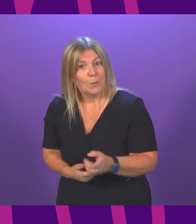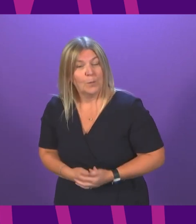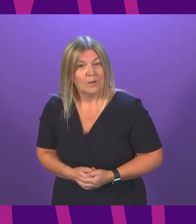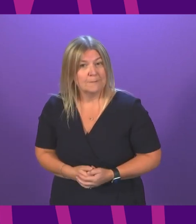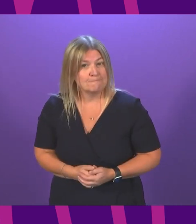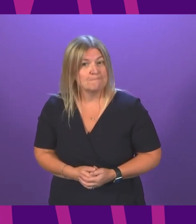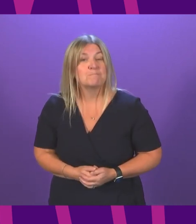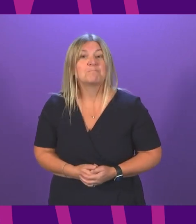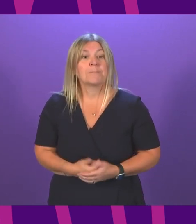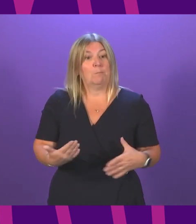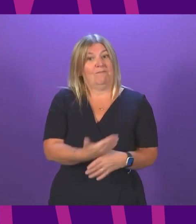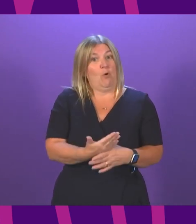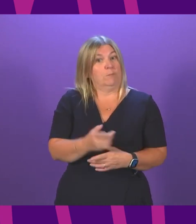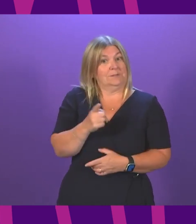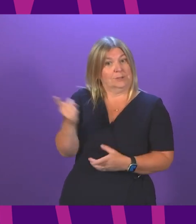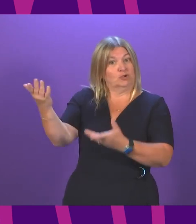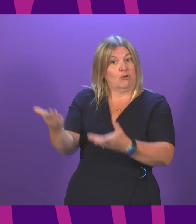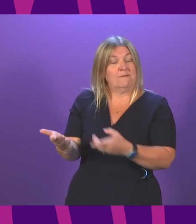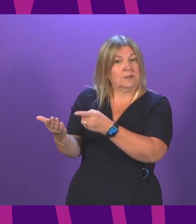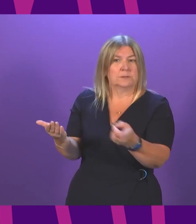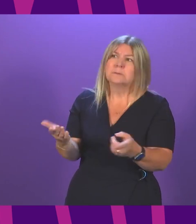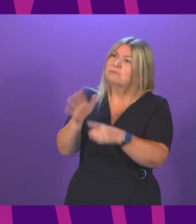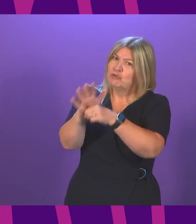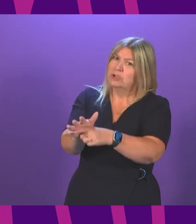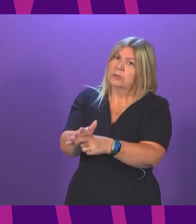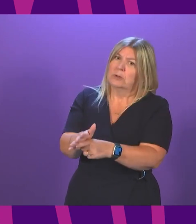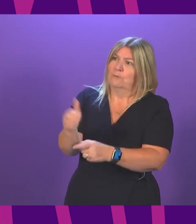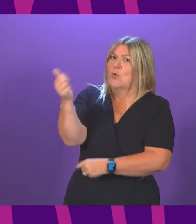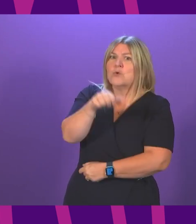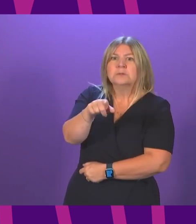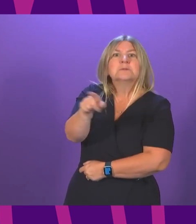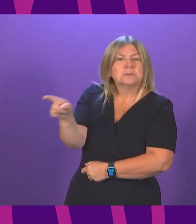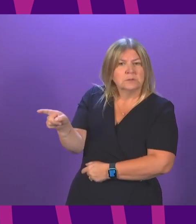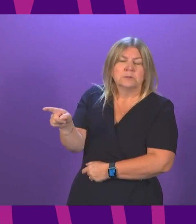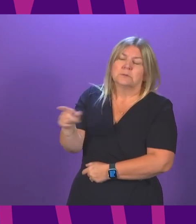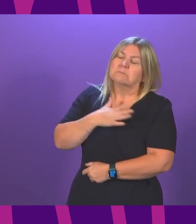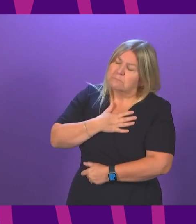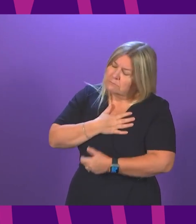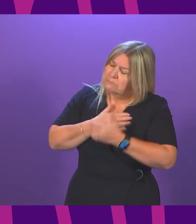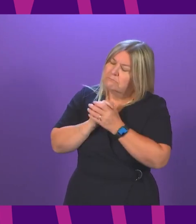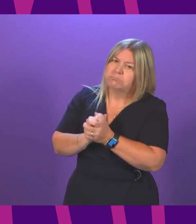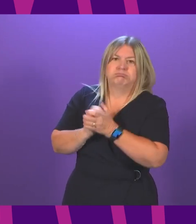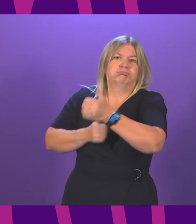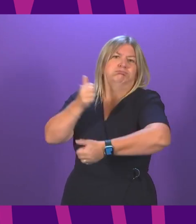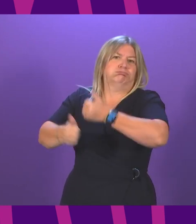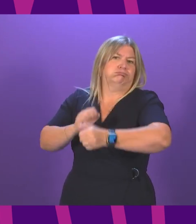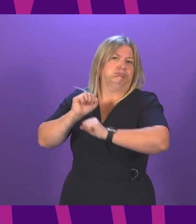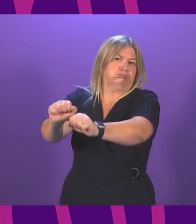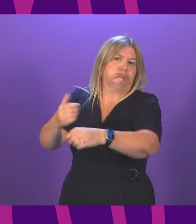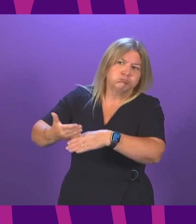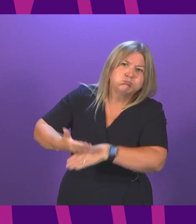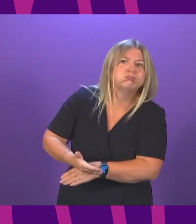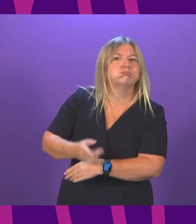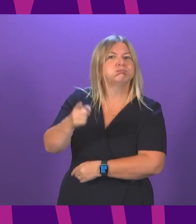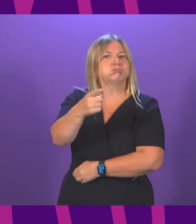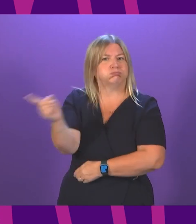the performance of the ambulance service, again, under pressure, let me take the opportunity to express my gratitude to paramedics and technicians and everybody